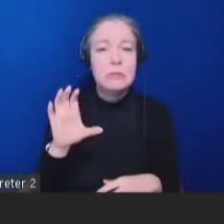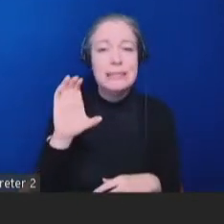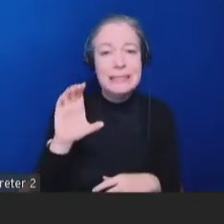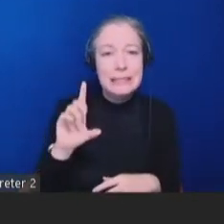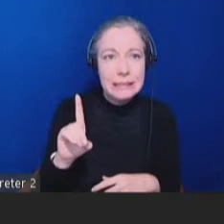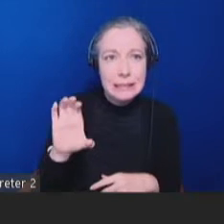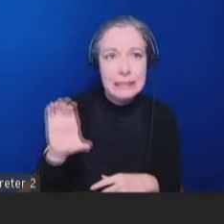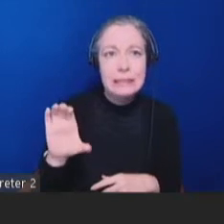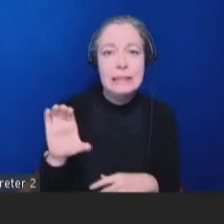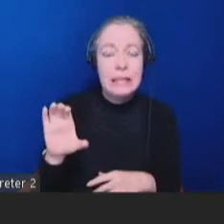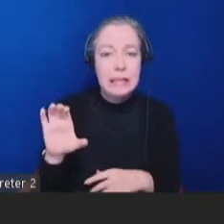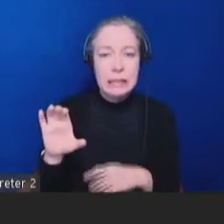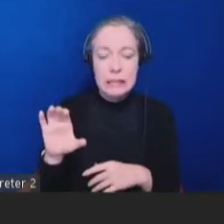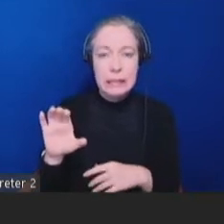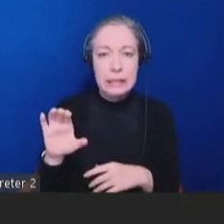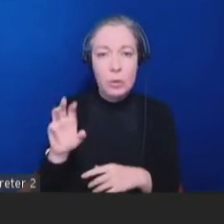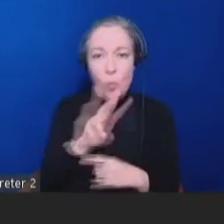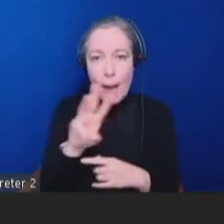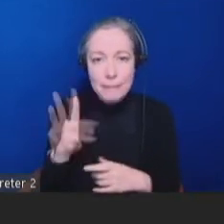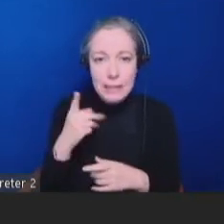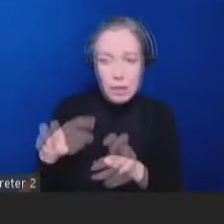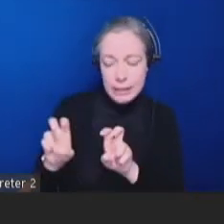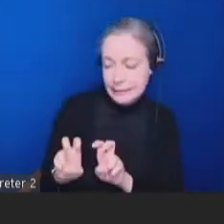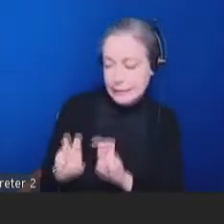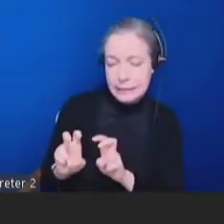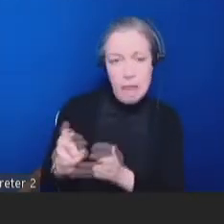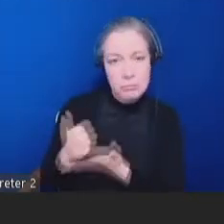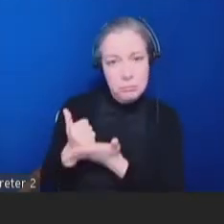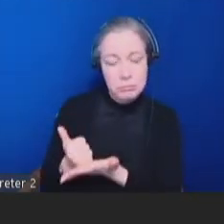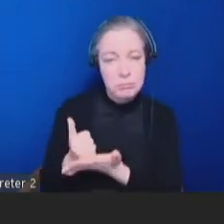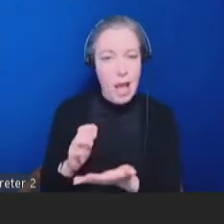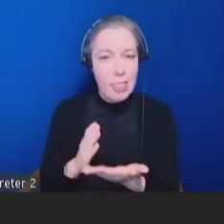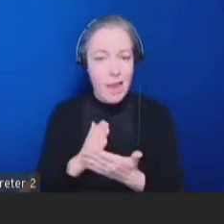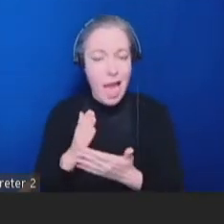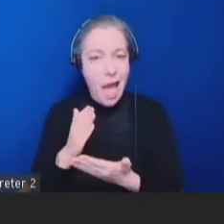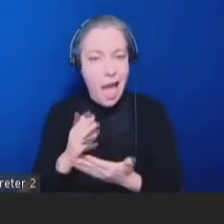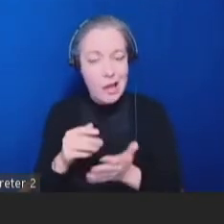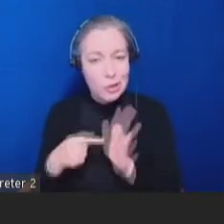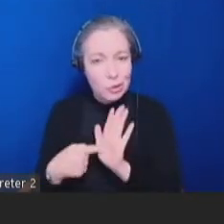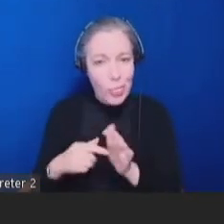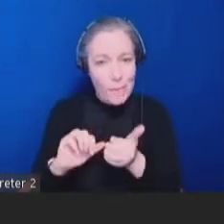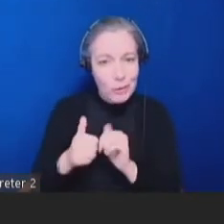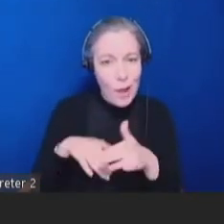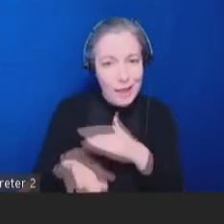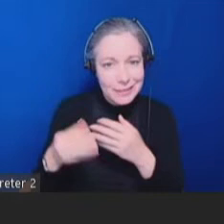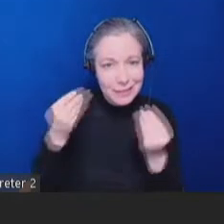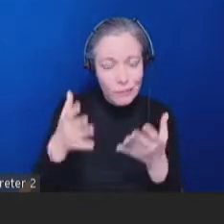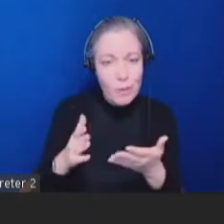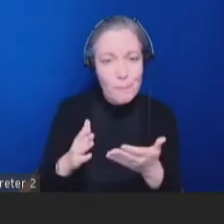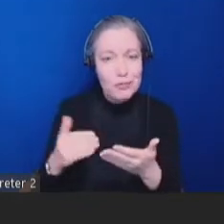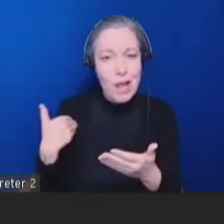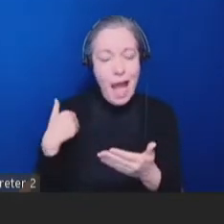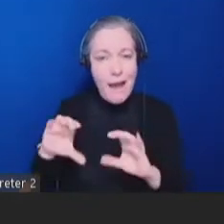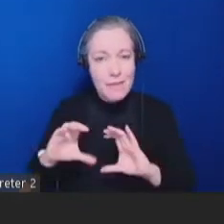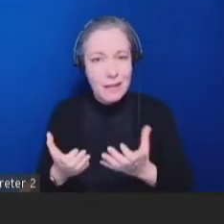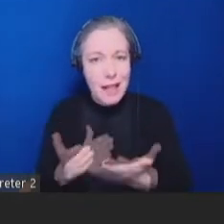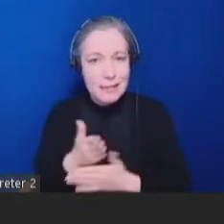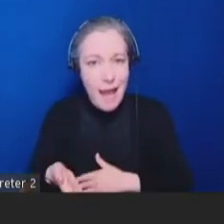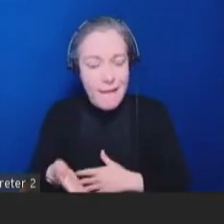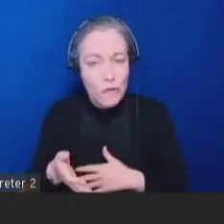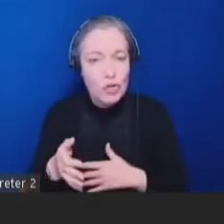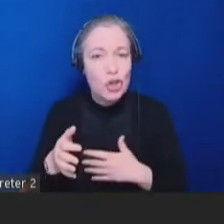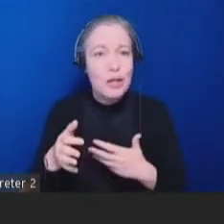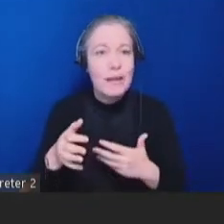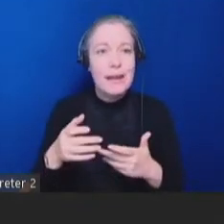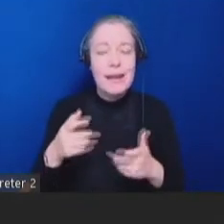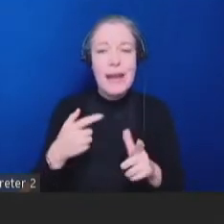reading information on vaccines and then conveniently holding a clinic after the class. Pharmacists and trusted messenger messengers are then